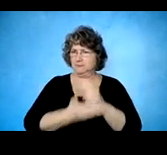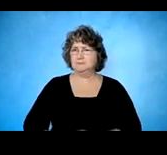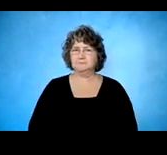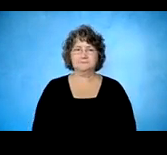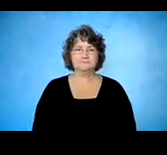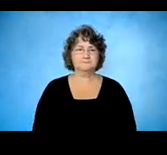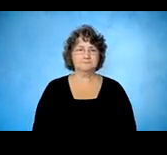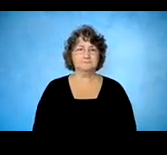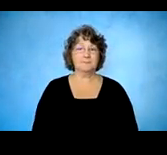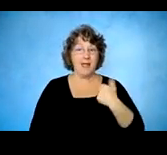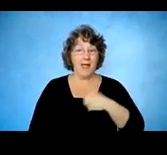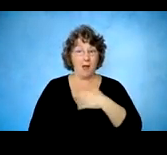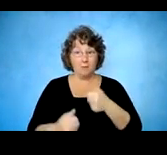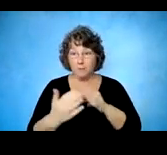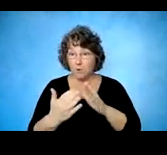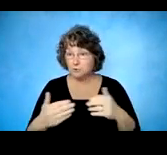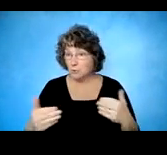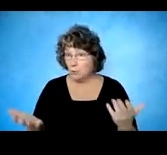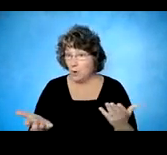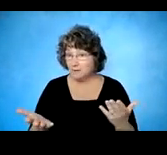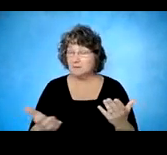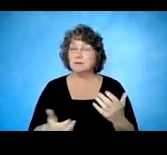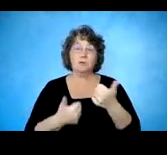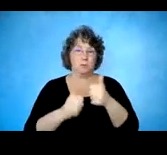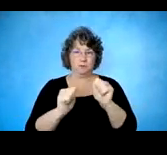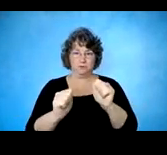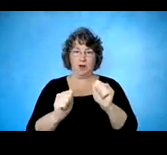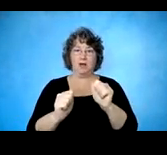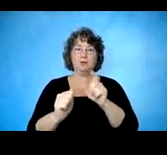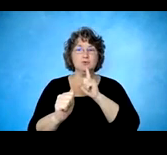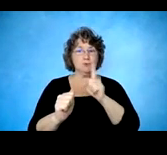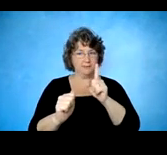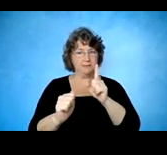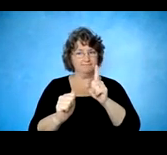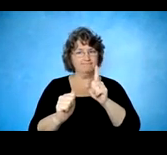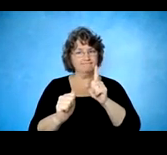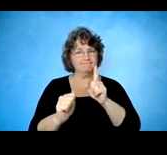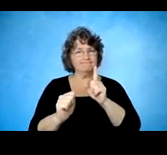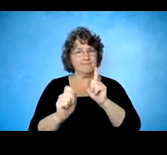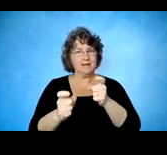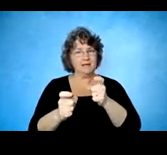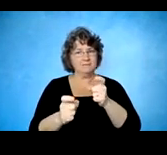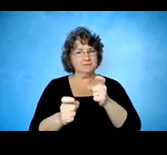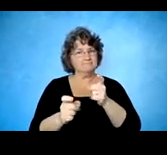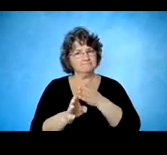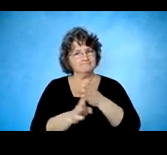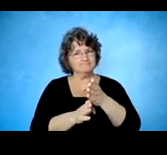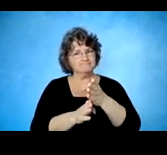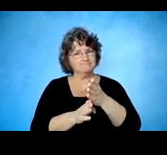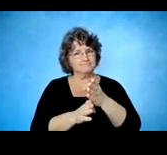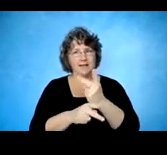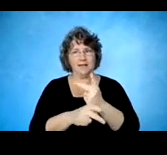Our approach is that we try to give specialty care. And specialty care means having people that are board certified,